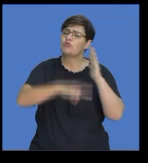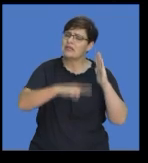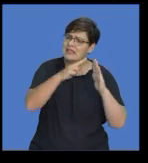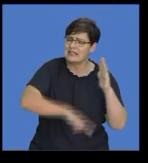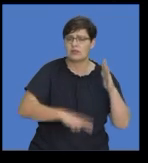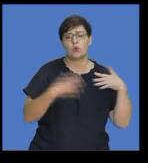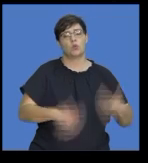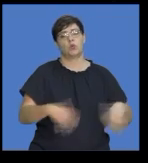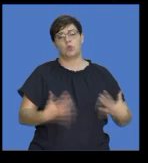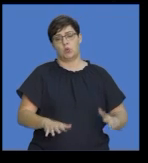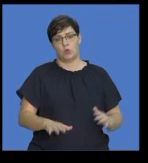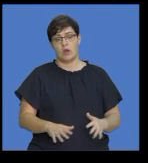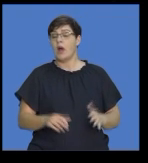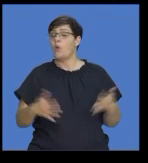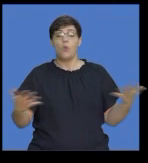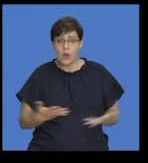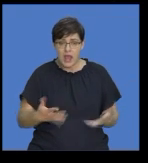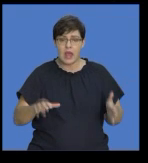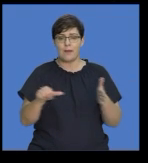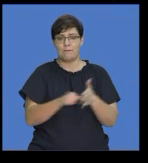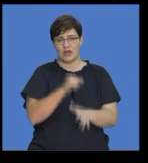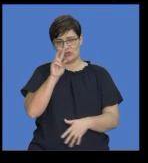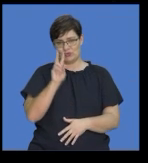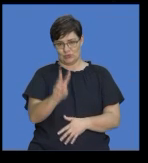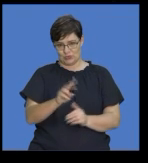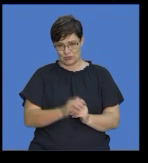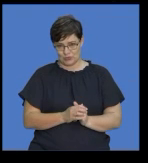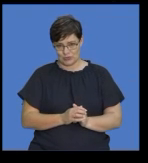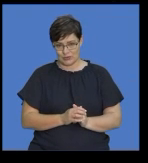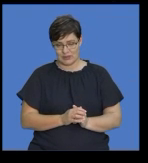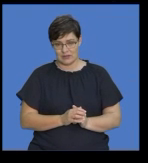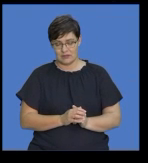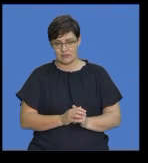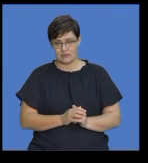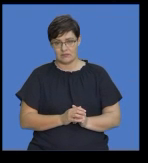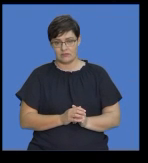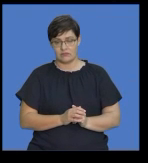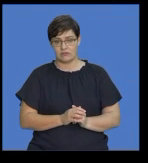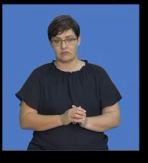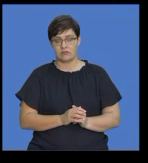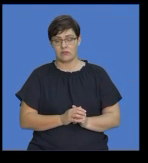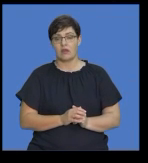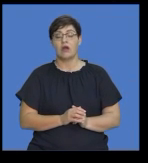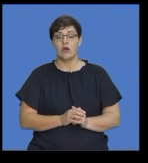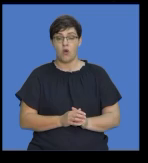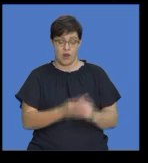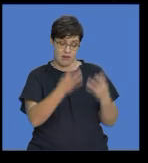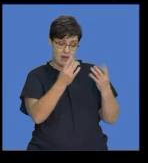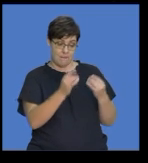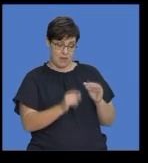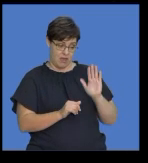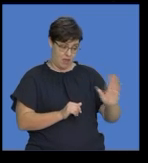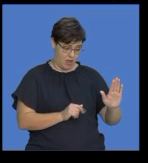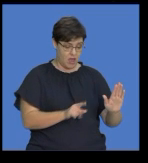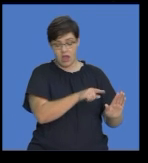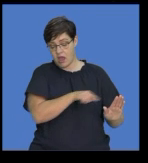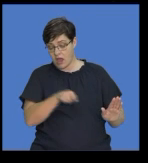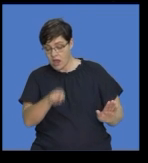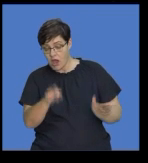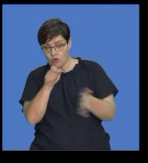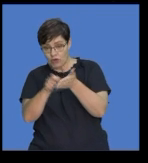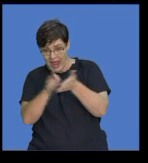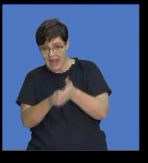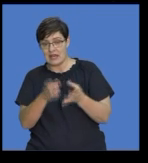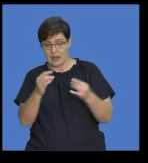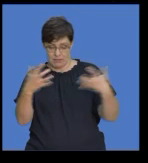this is found on page 2 of the question paper. Number your answer exactly as the questions are numbered in the question